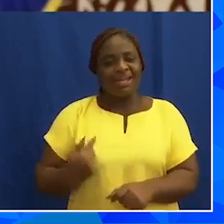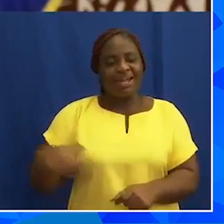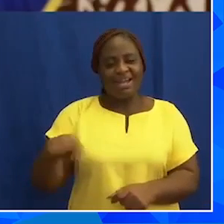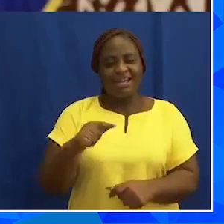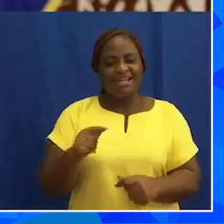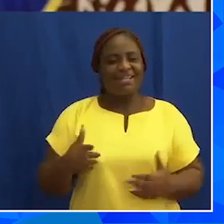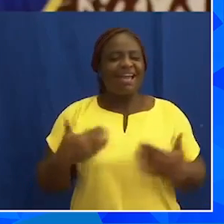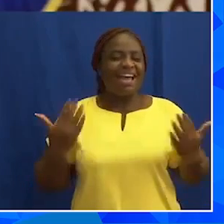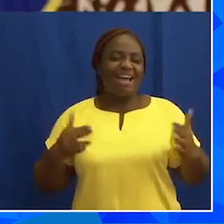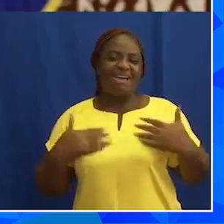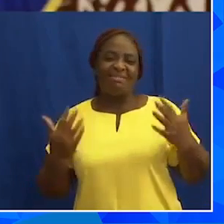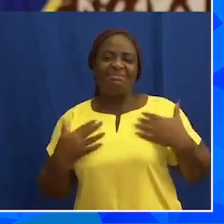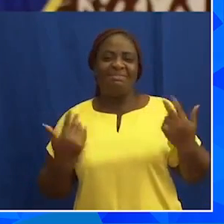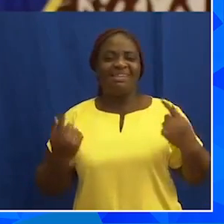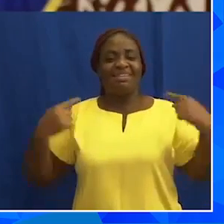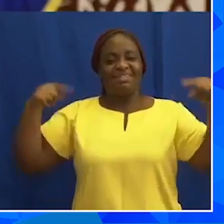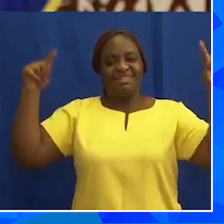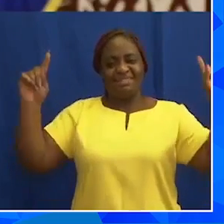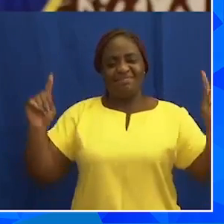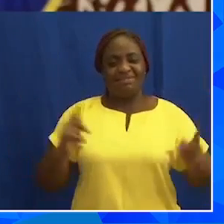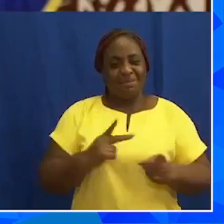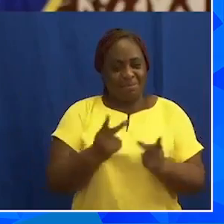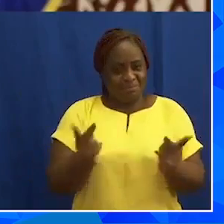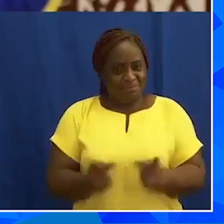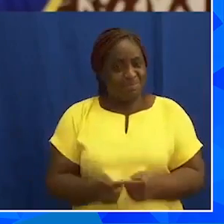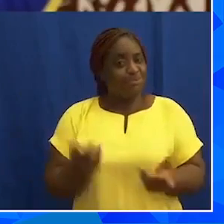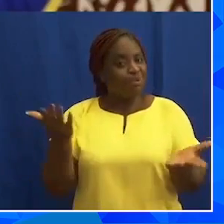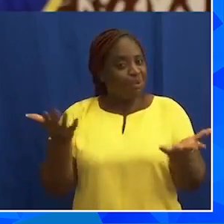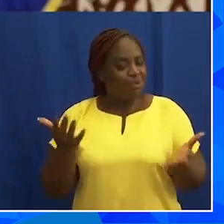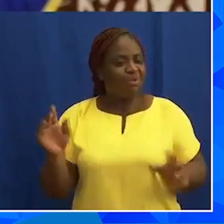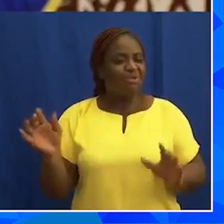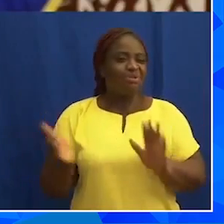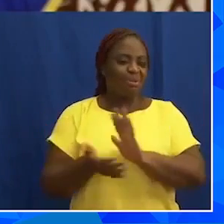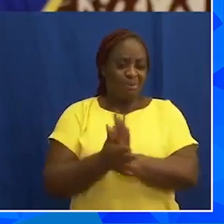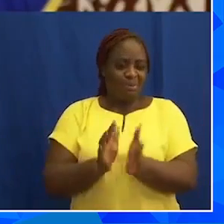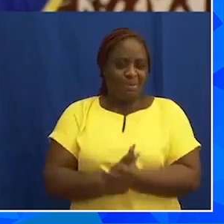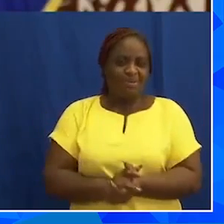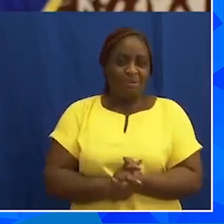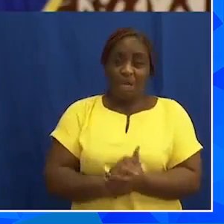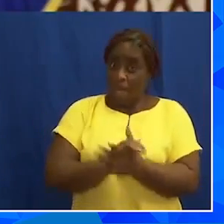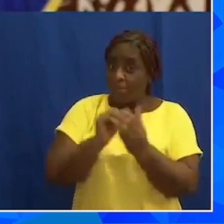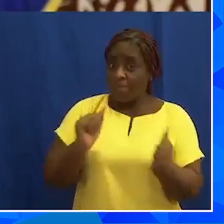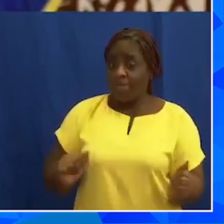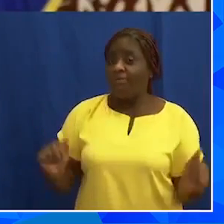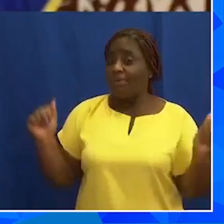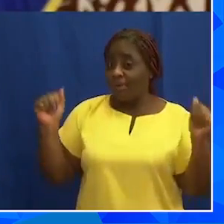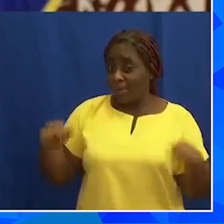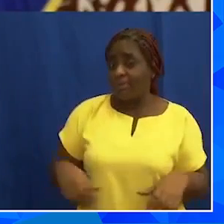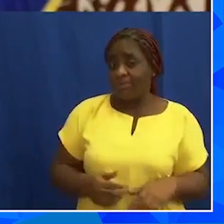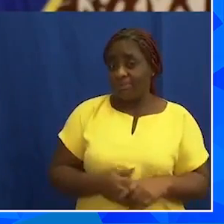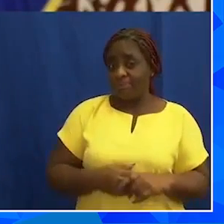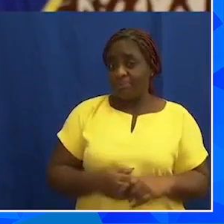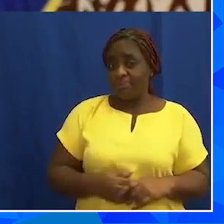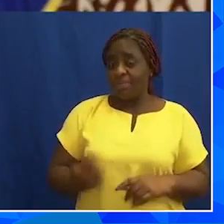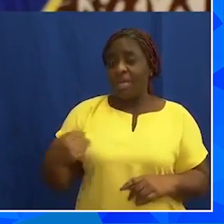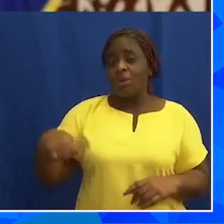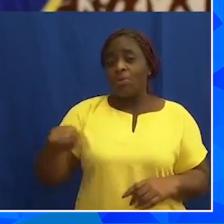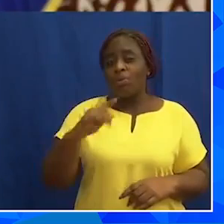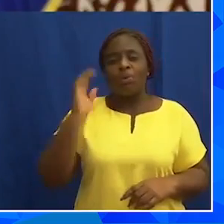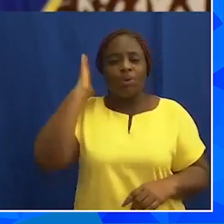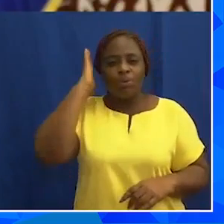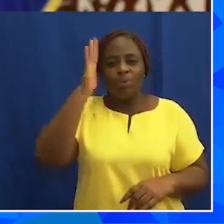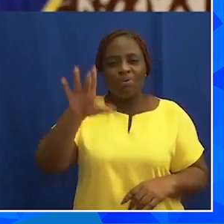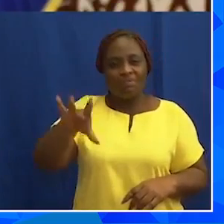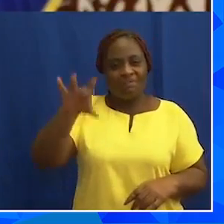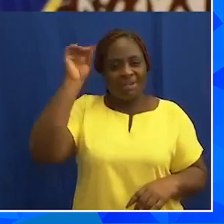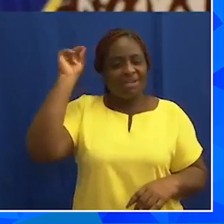prosperous place it deserves to be. I believe we can and we will find the